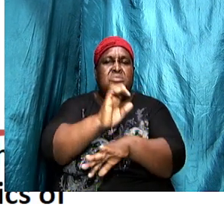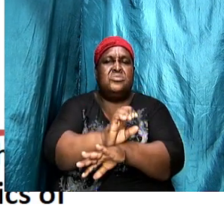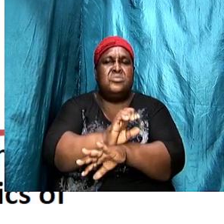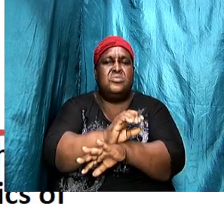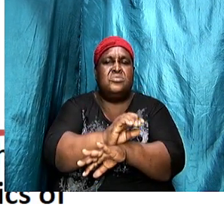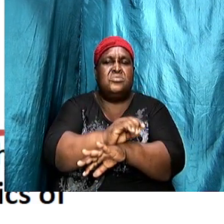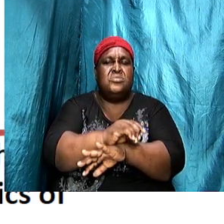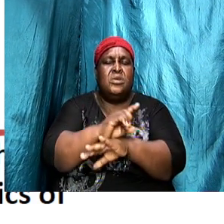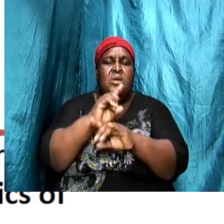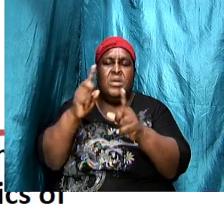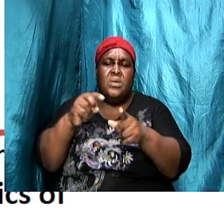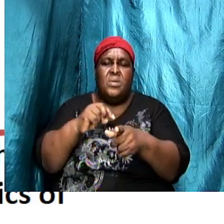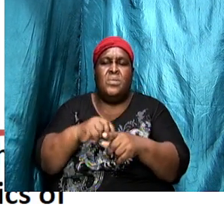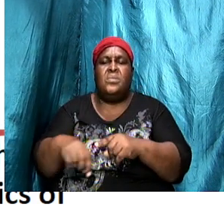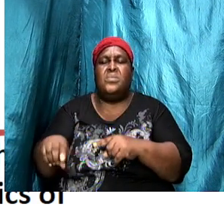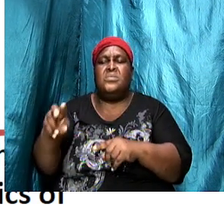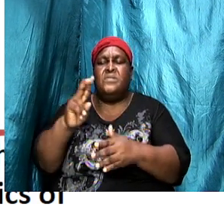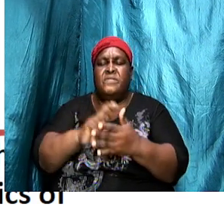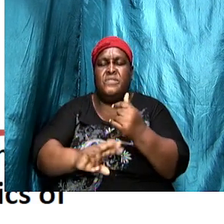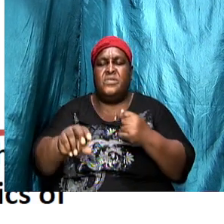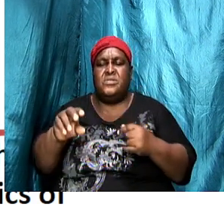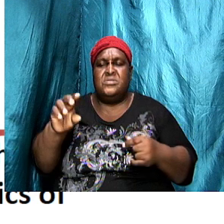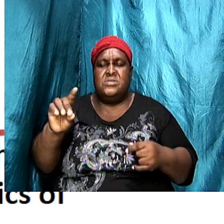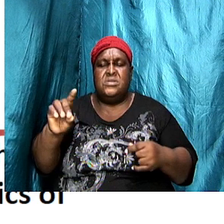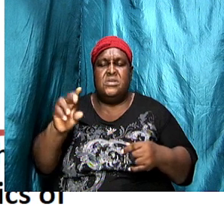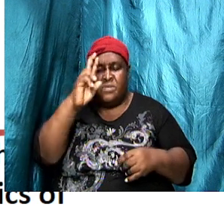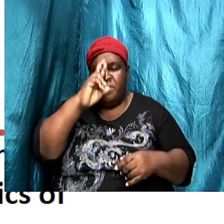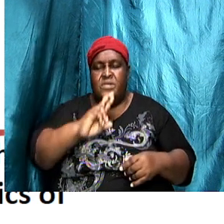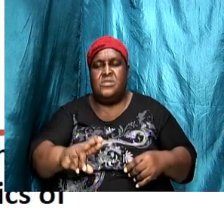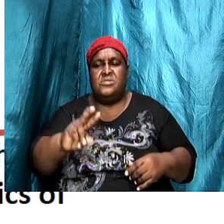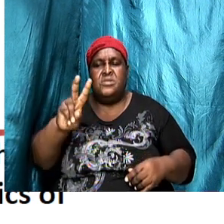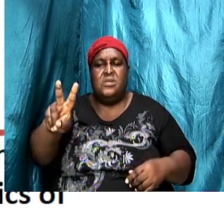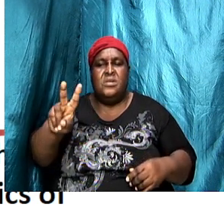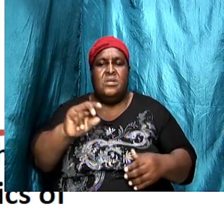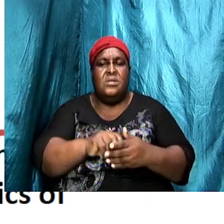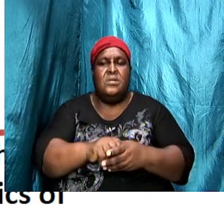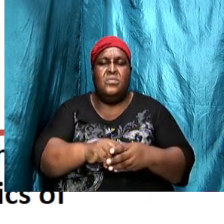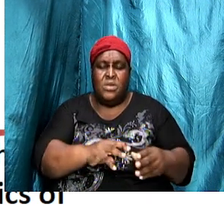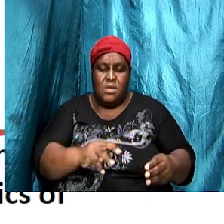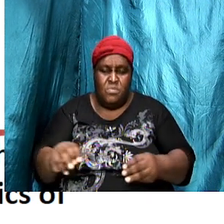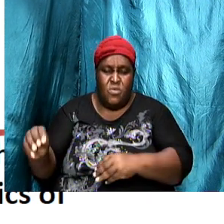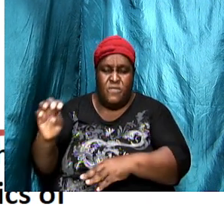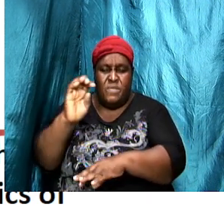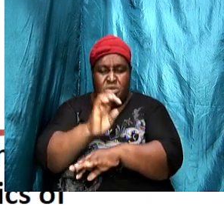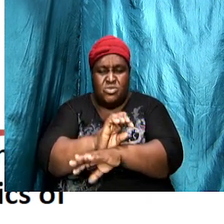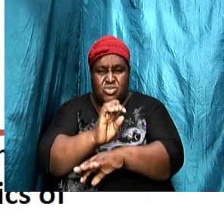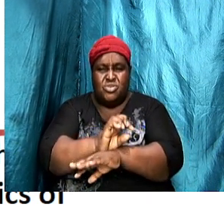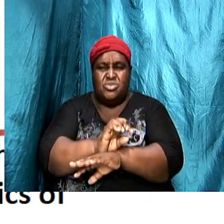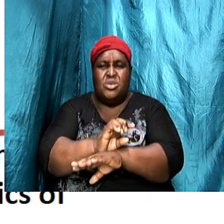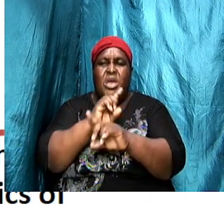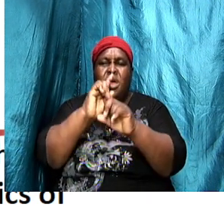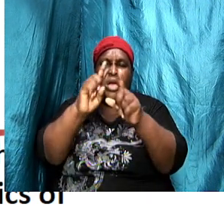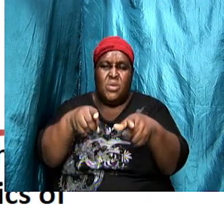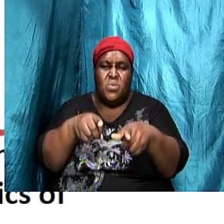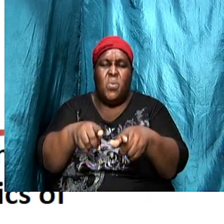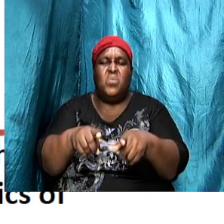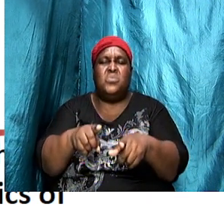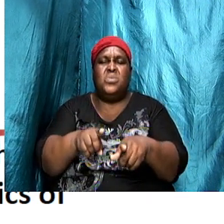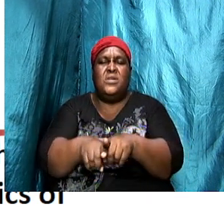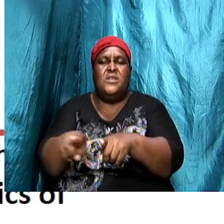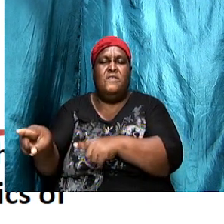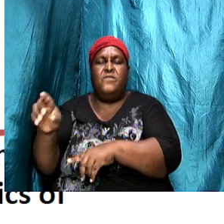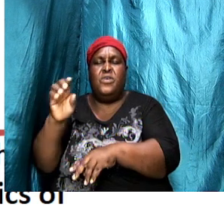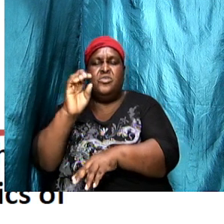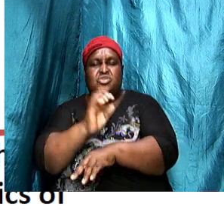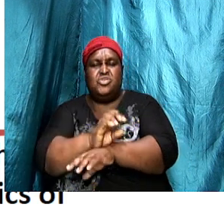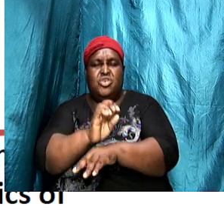down to verse 8 of Revelation chapter 2 when he moves from the church of Ephesus and he goes over to the church of Smyrna and